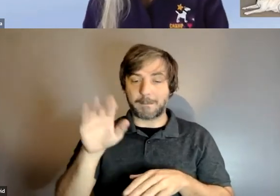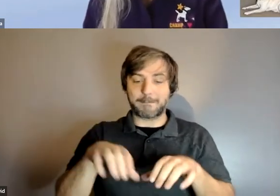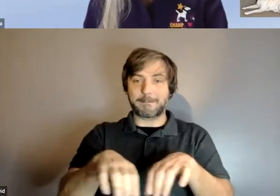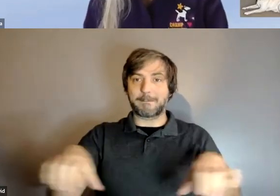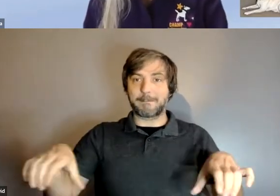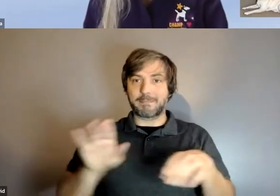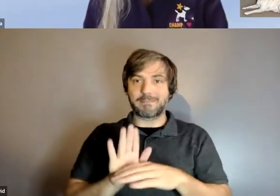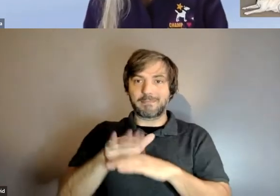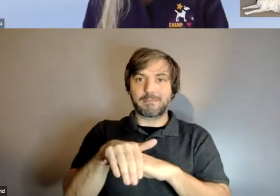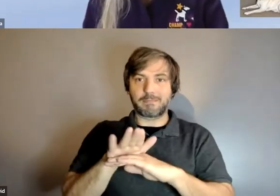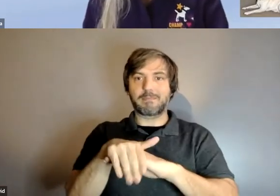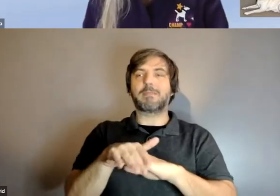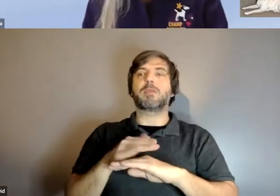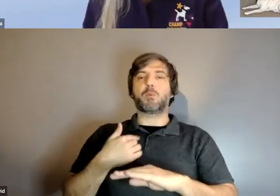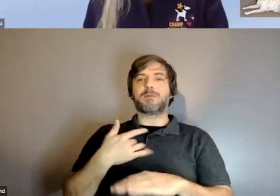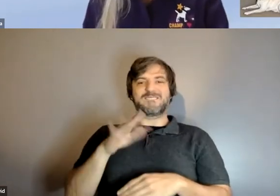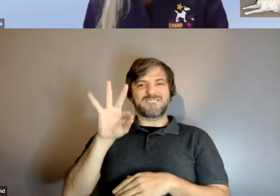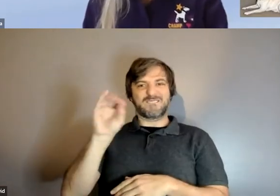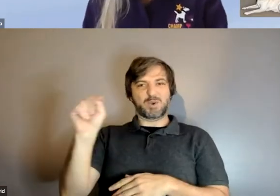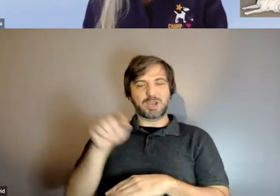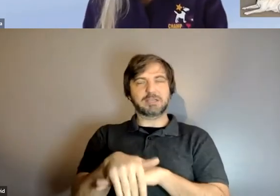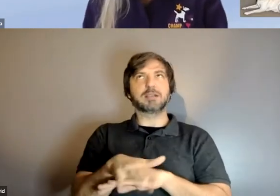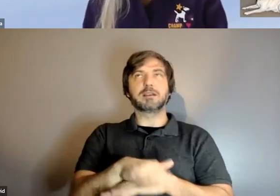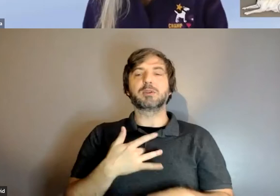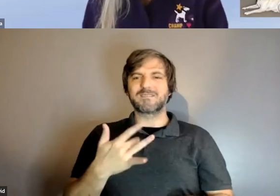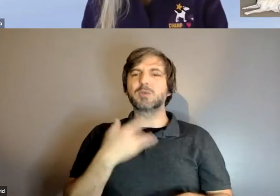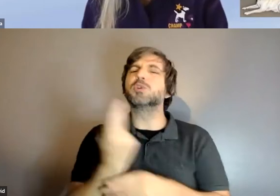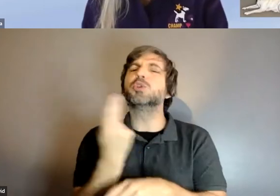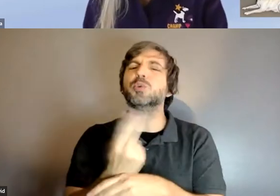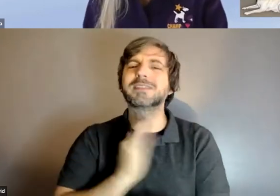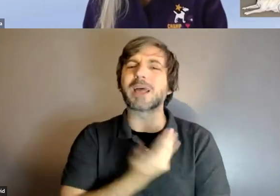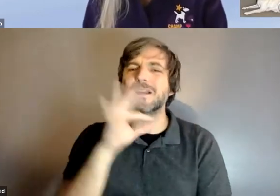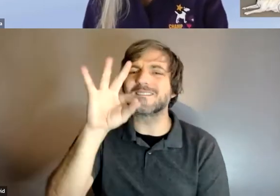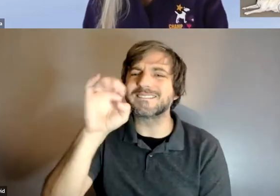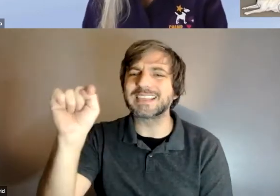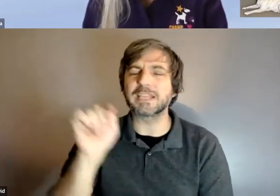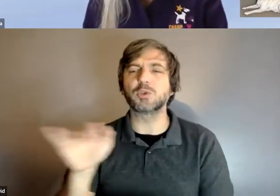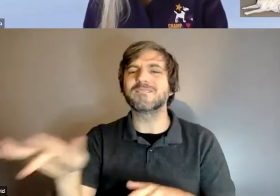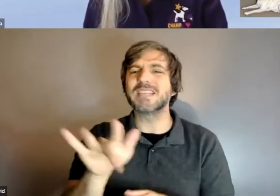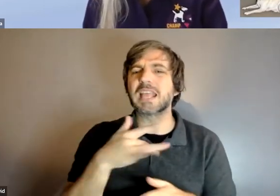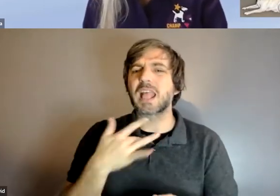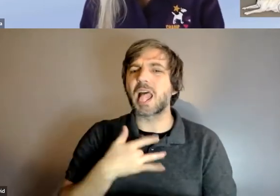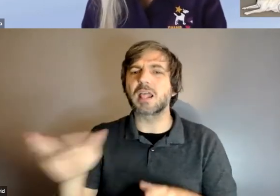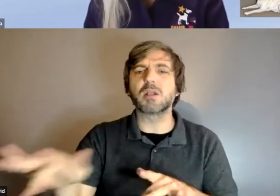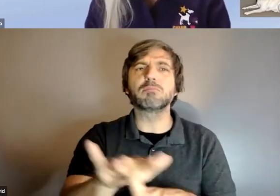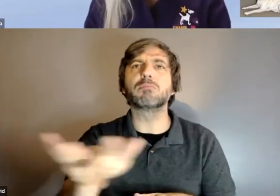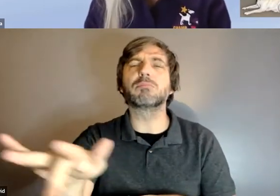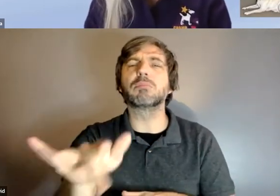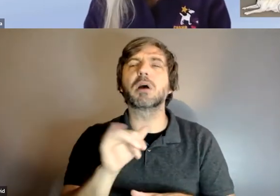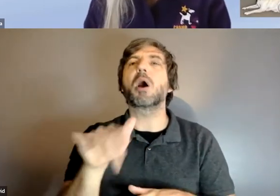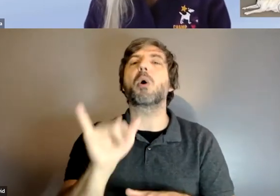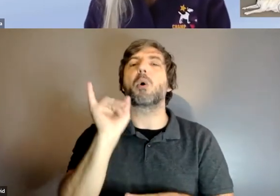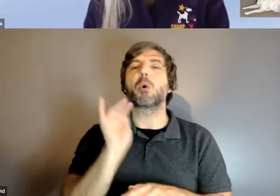curve cut and we use our foot to to feel where the curve cut is so we don't like step out on the streets